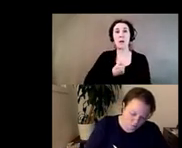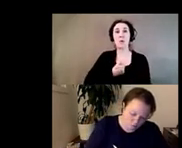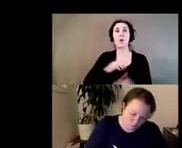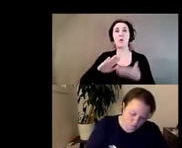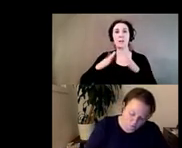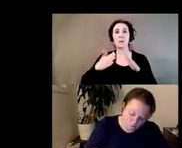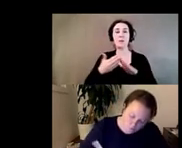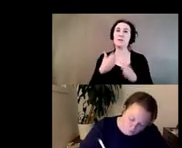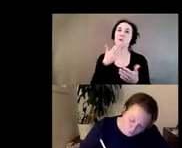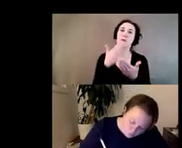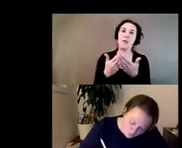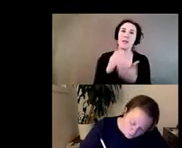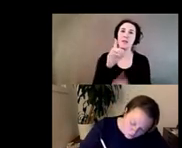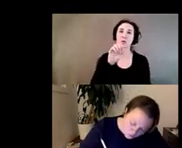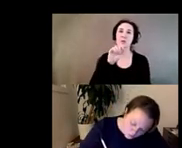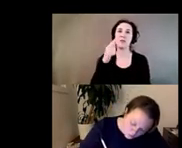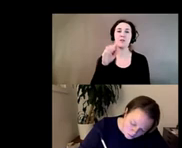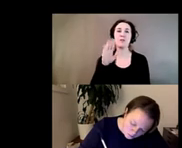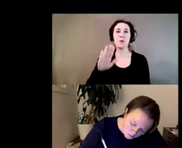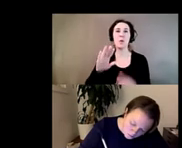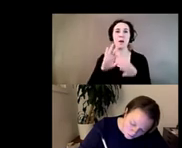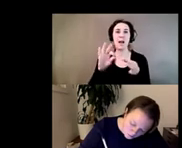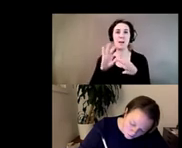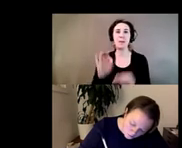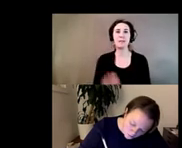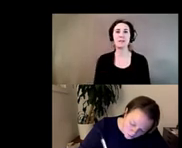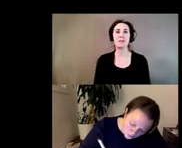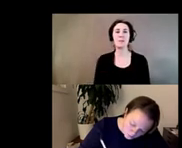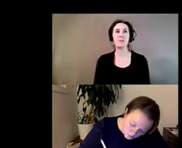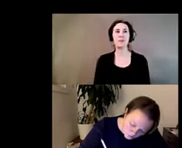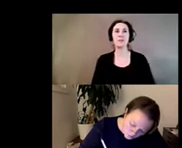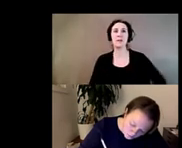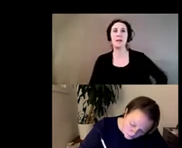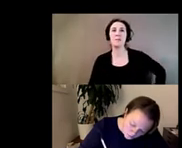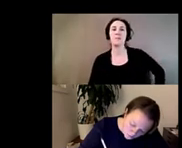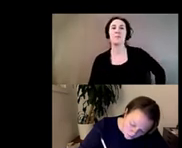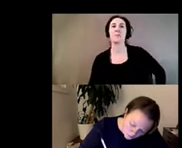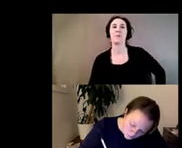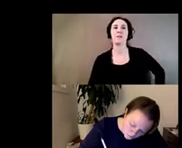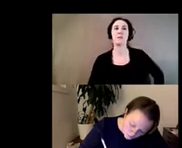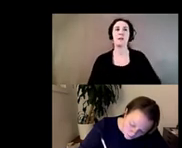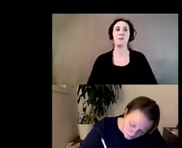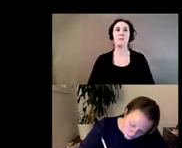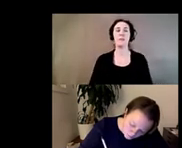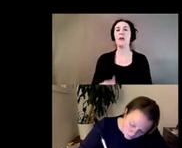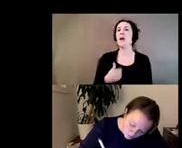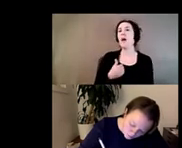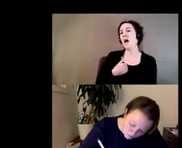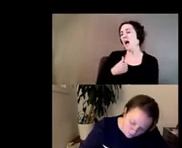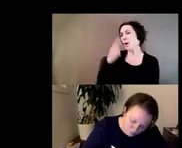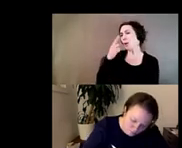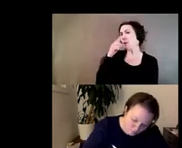thank you Daniel for your comments I just want to pipe in there too if I can Julie about